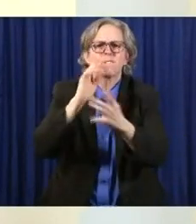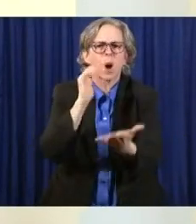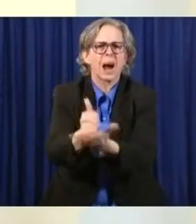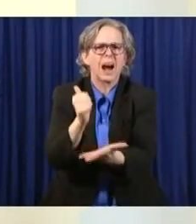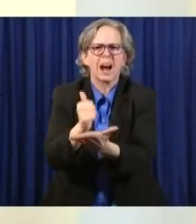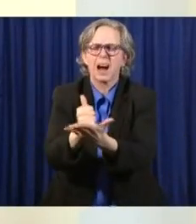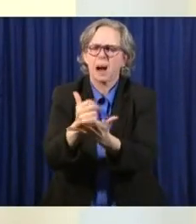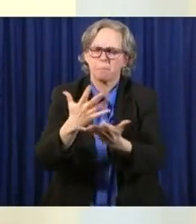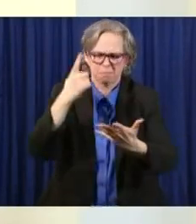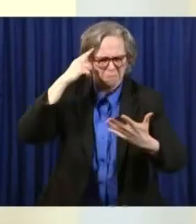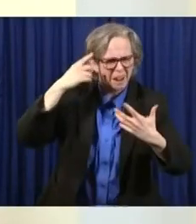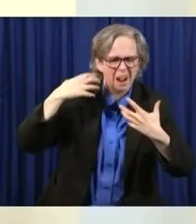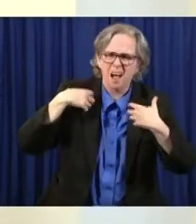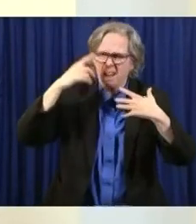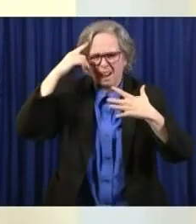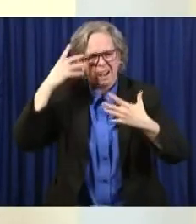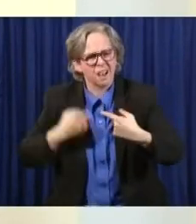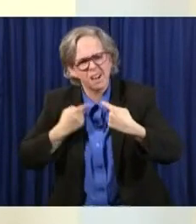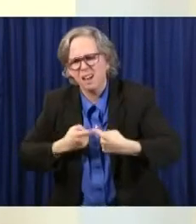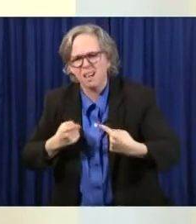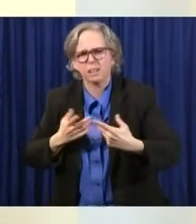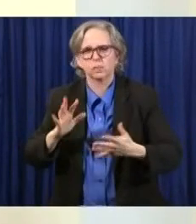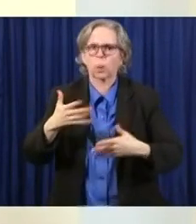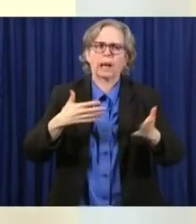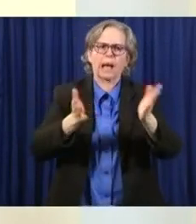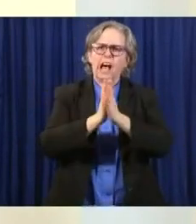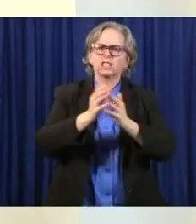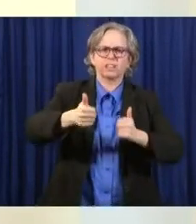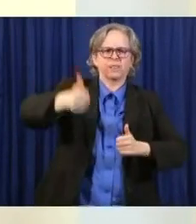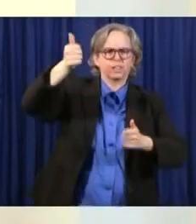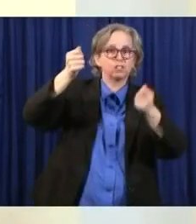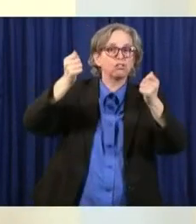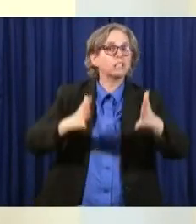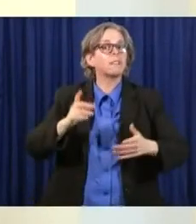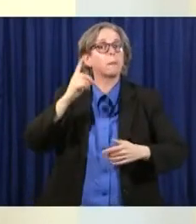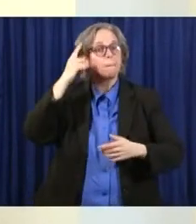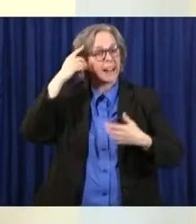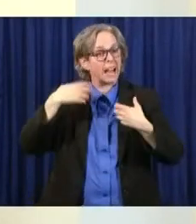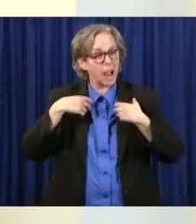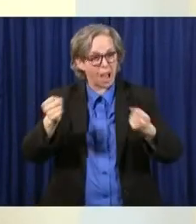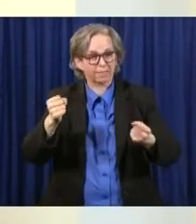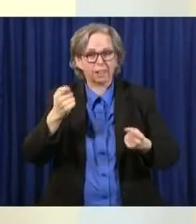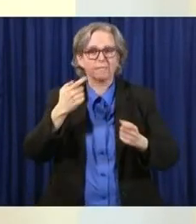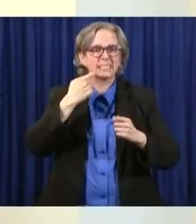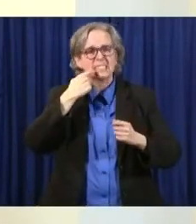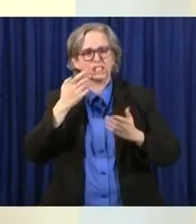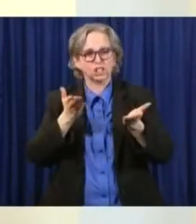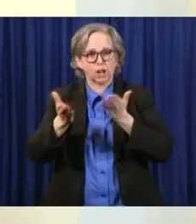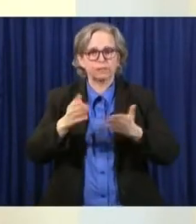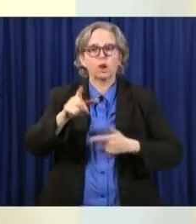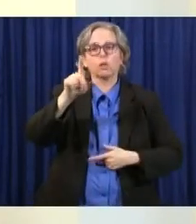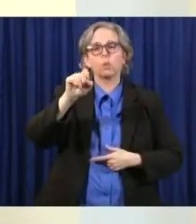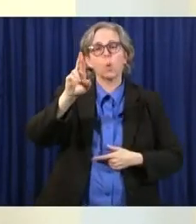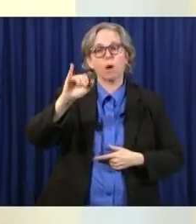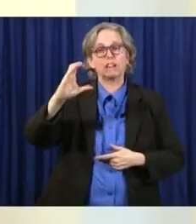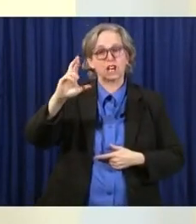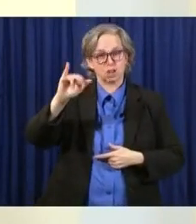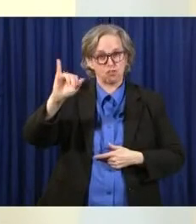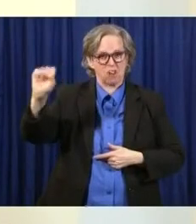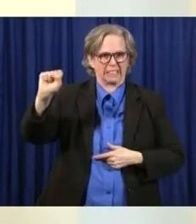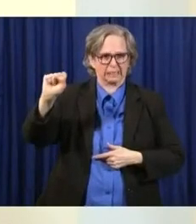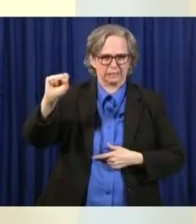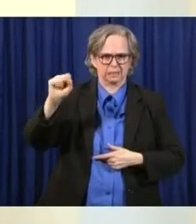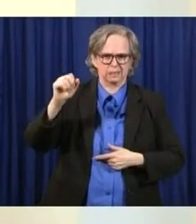health services, Lori Chris. You've met her before, and she'll be coming back again to share things with you. But I think it's really important.